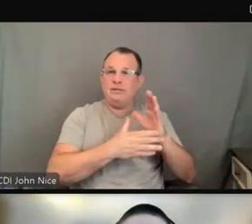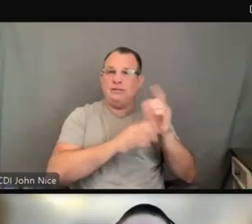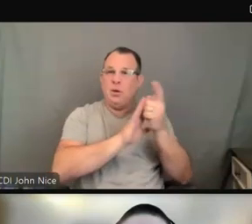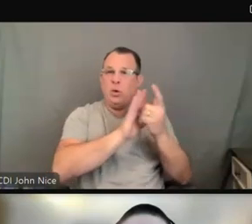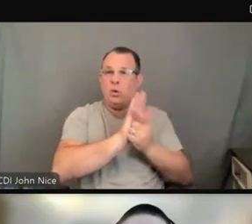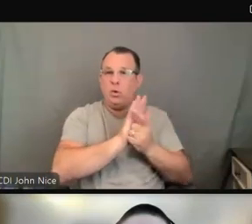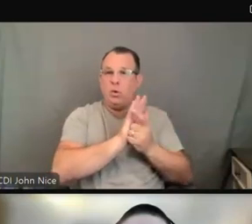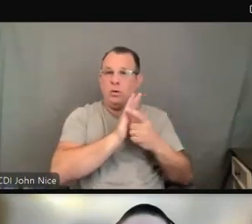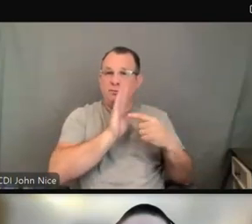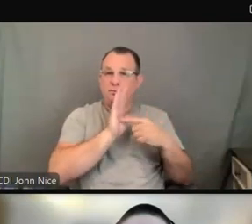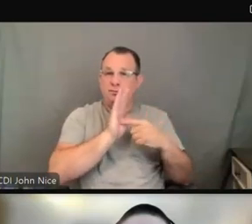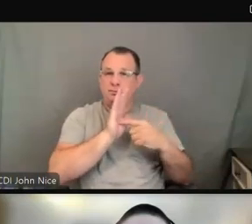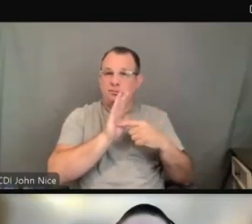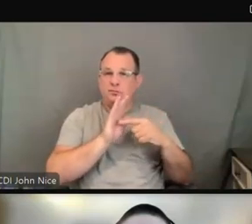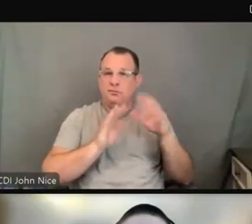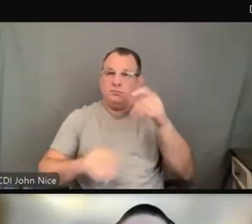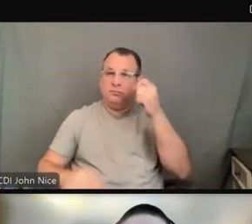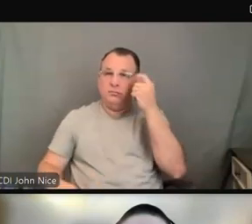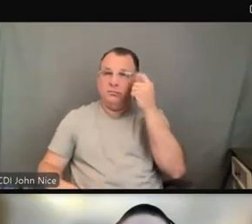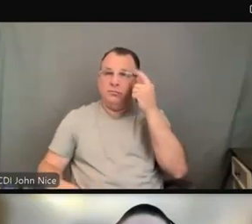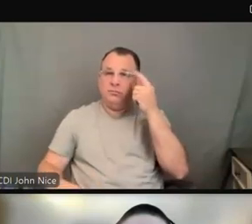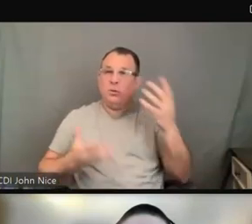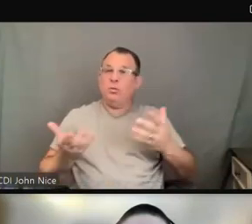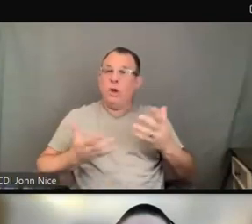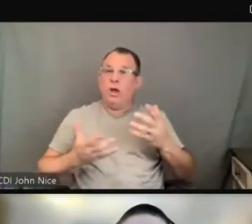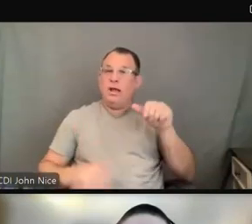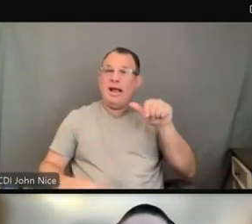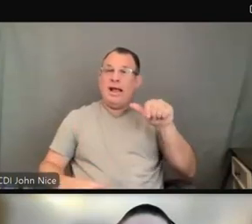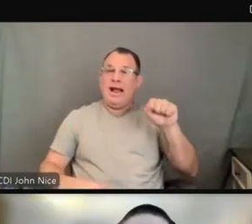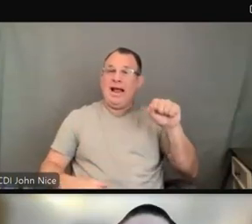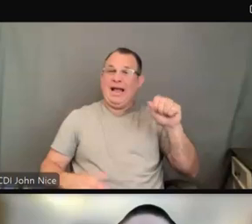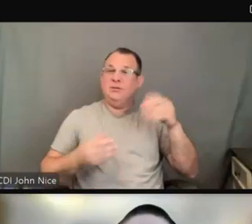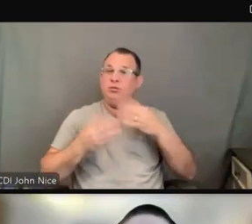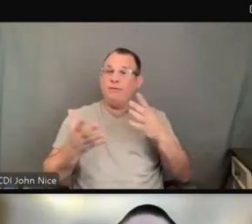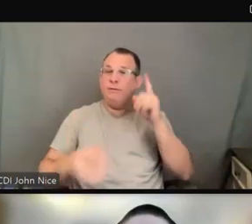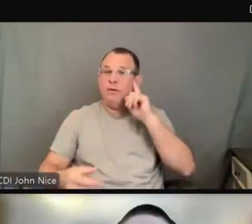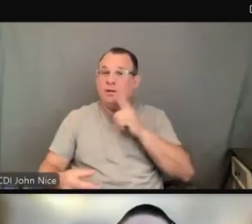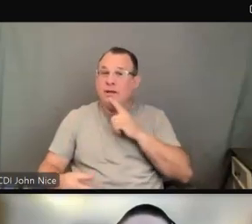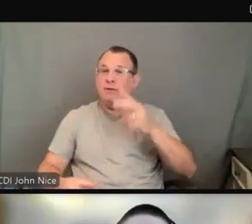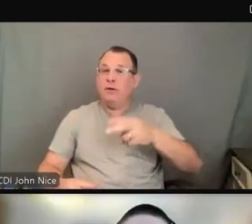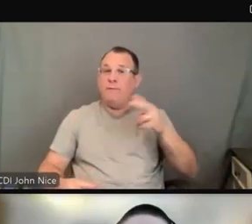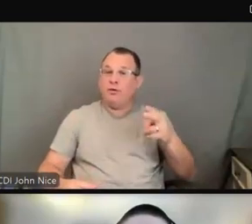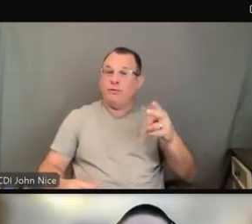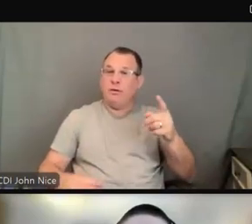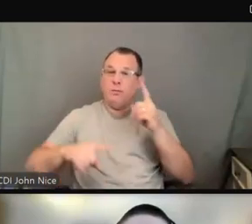who are deaf or hard of hearing. And strategies for providing those services.